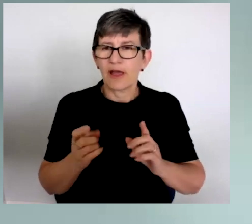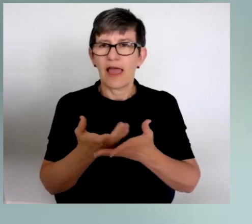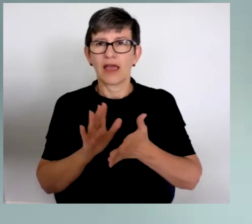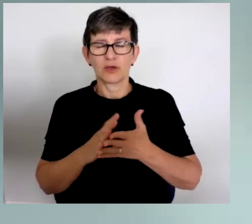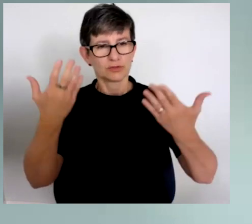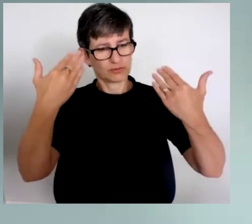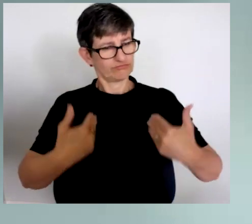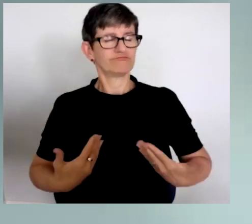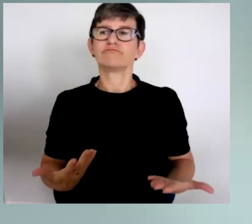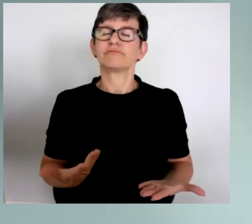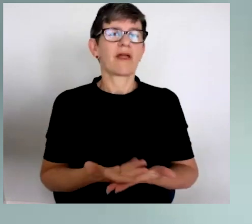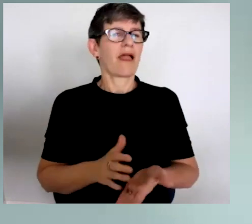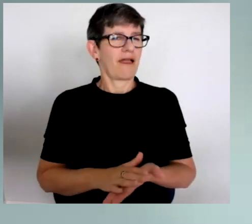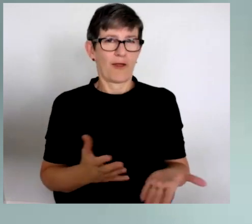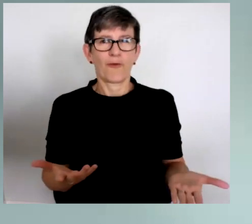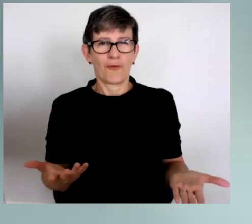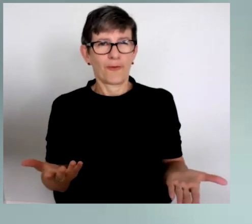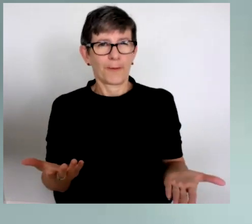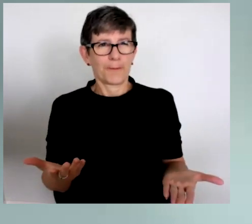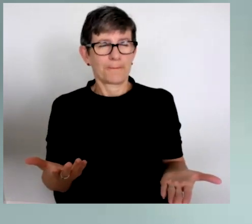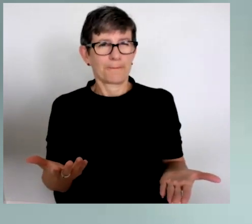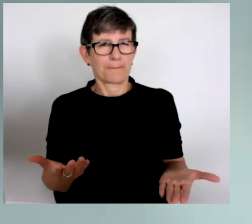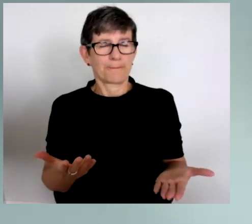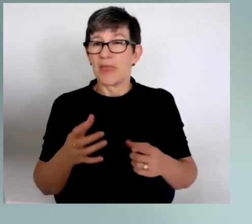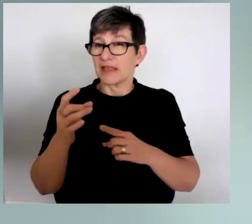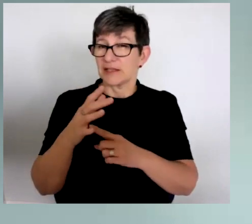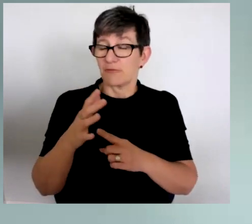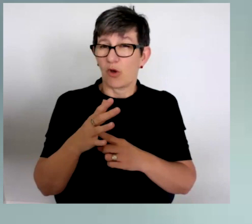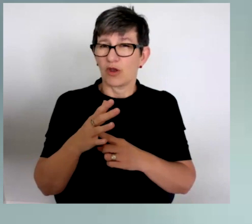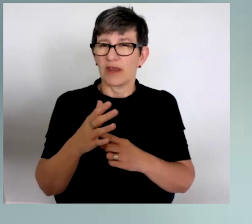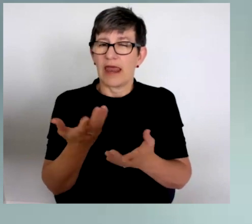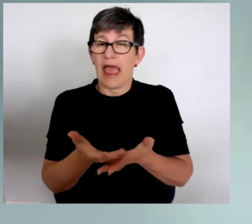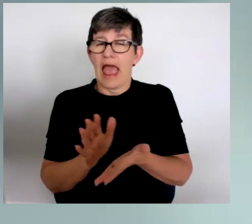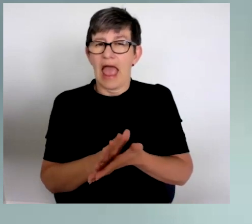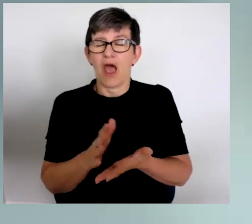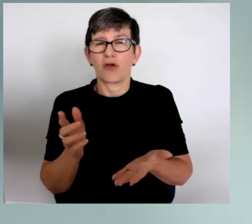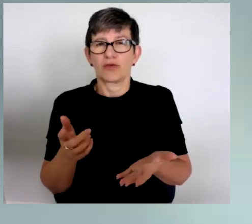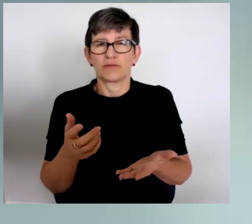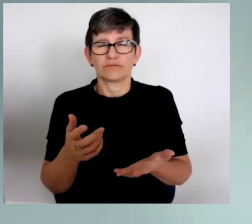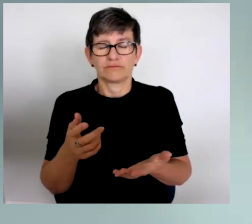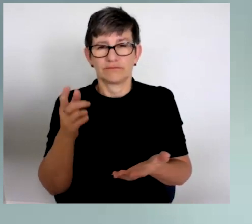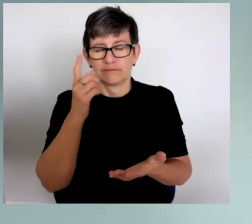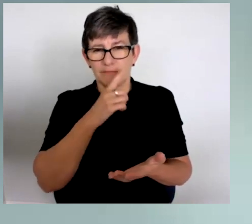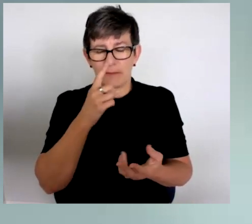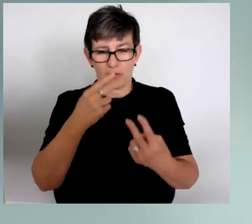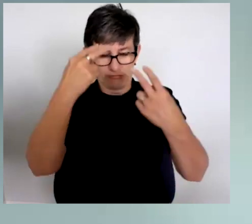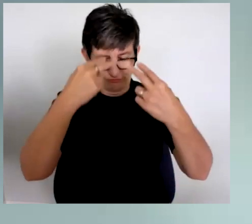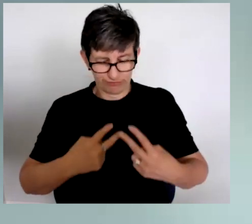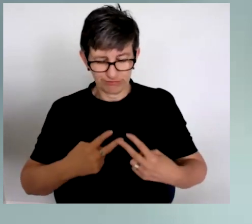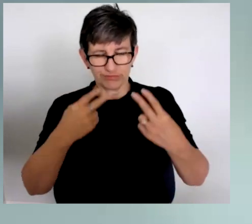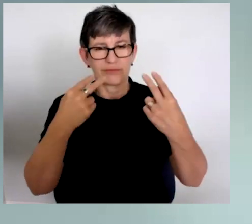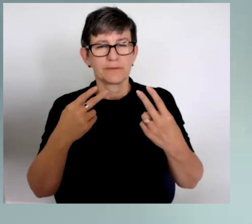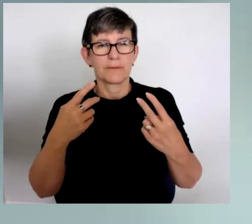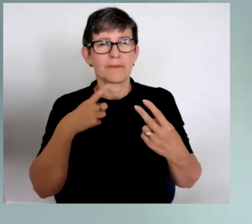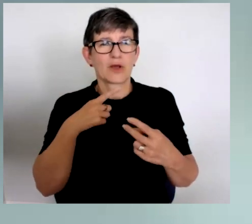to show up. And I think it's so important, the how you show up, because it's what people remember about